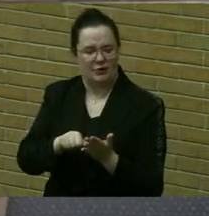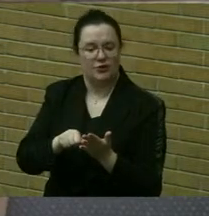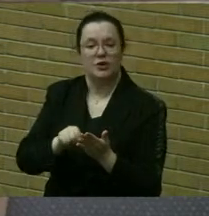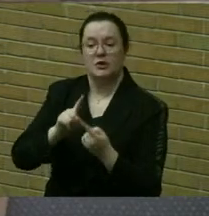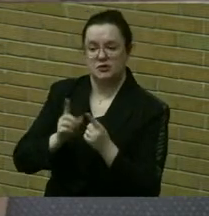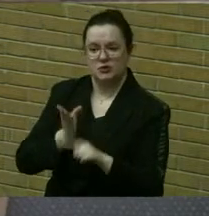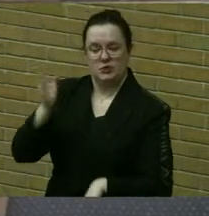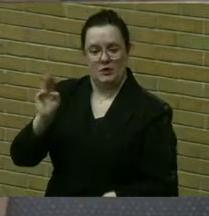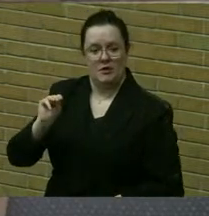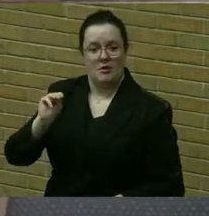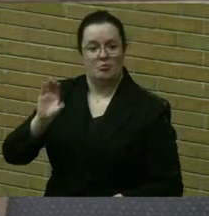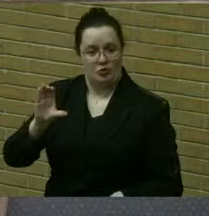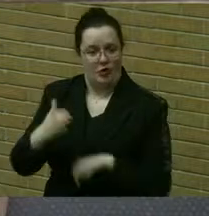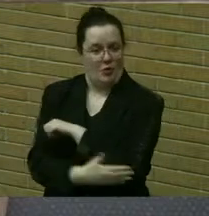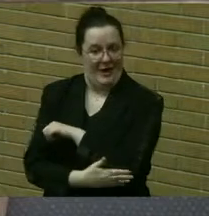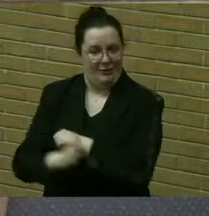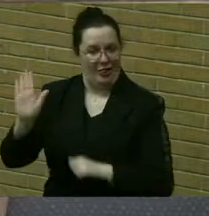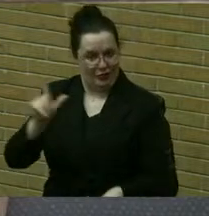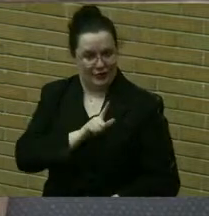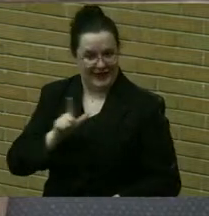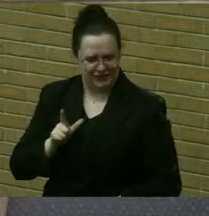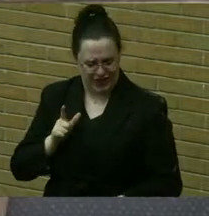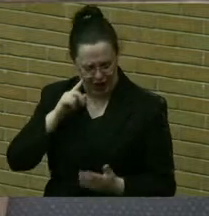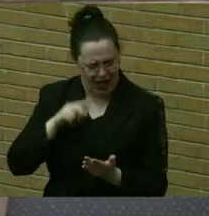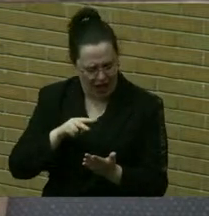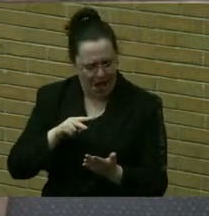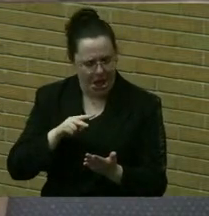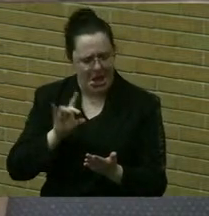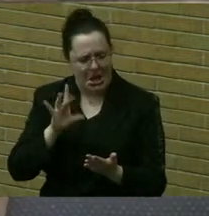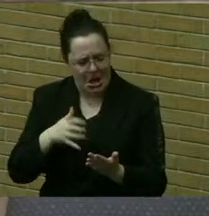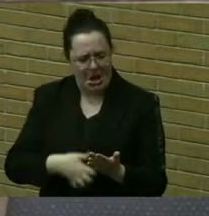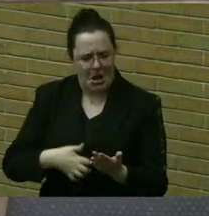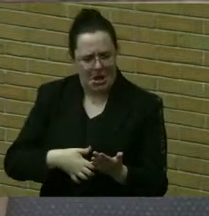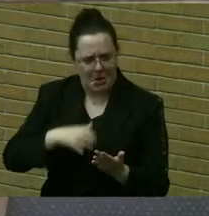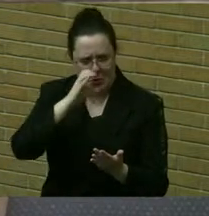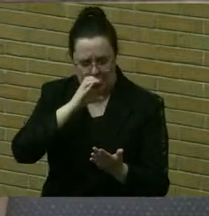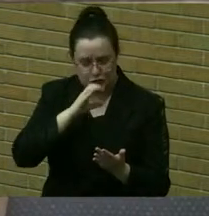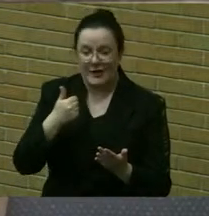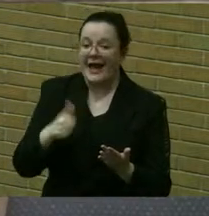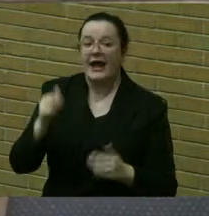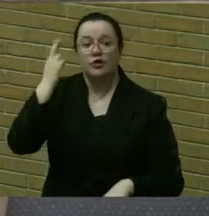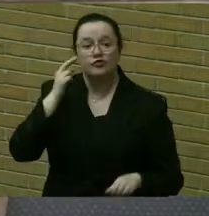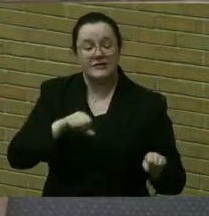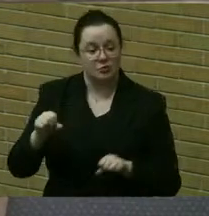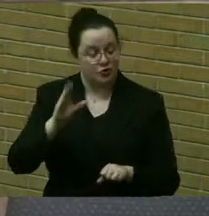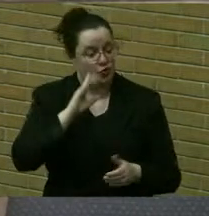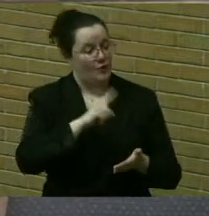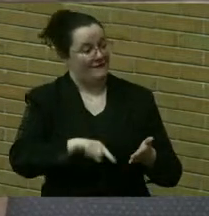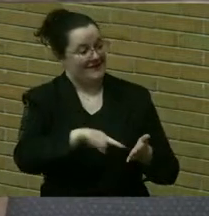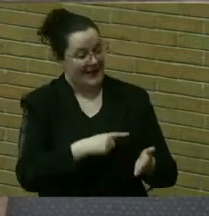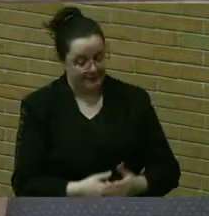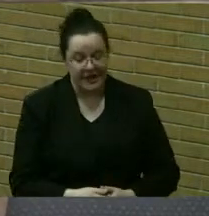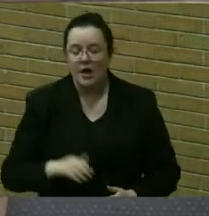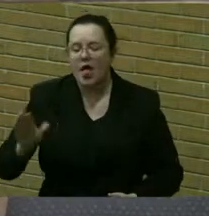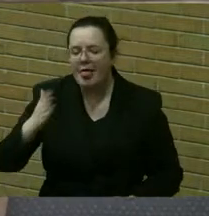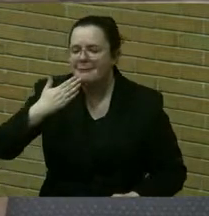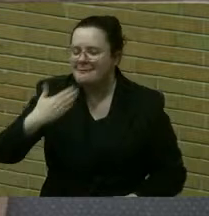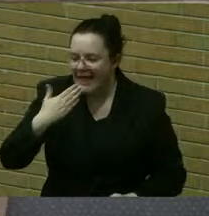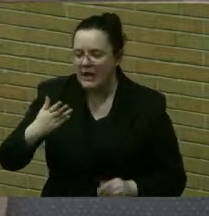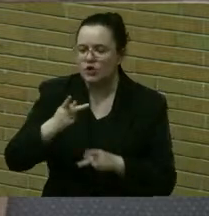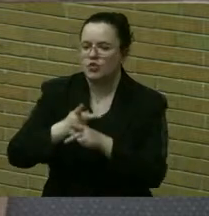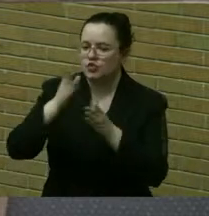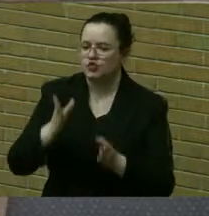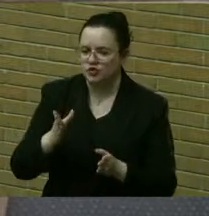accompanying vile cartoon. Any reasonable person would have condemned it. Thank you, Supervisor Mele,